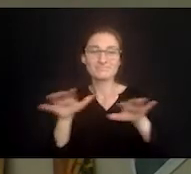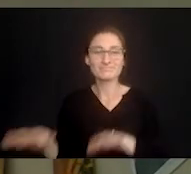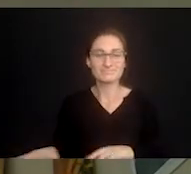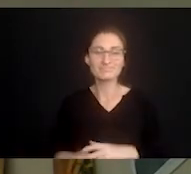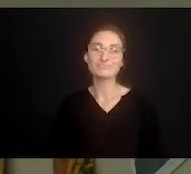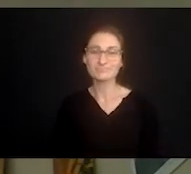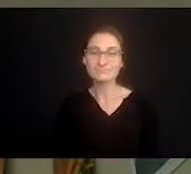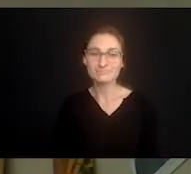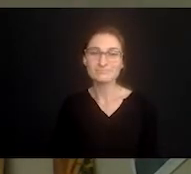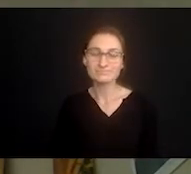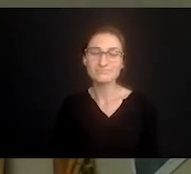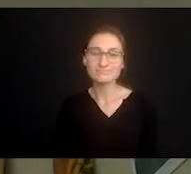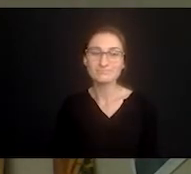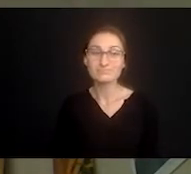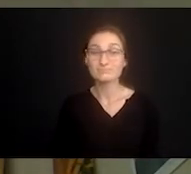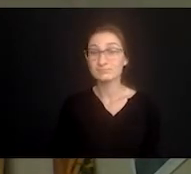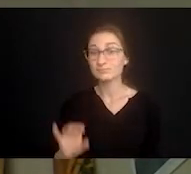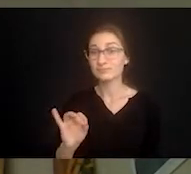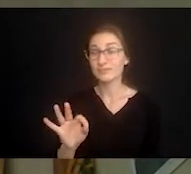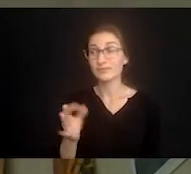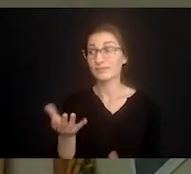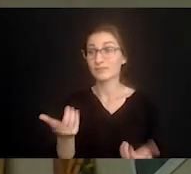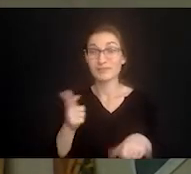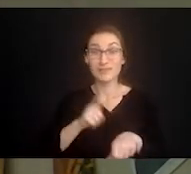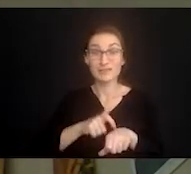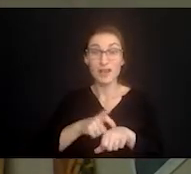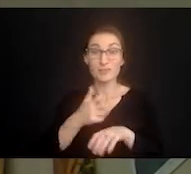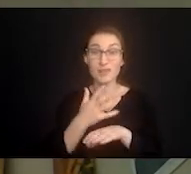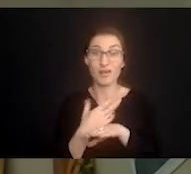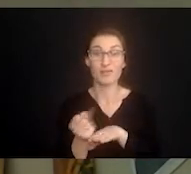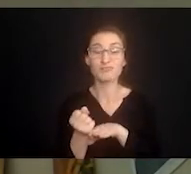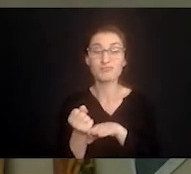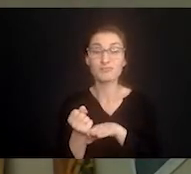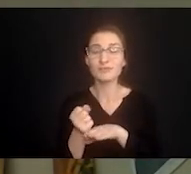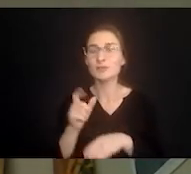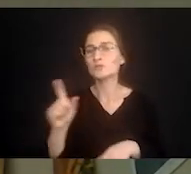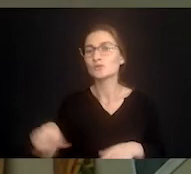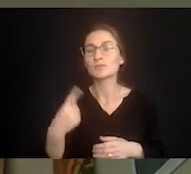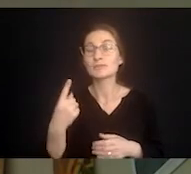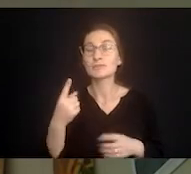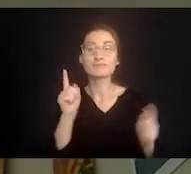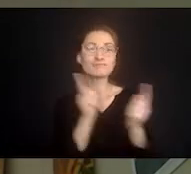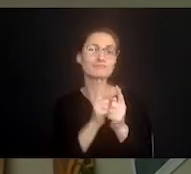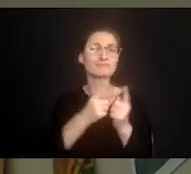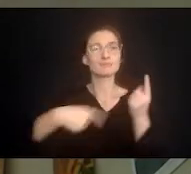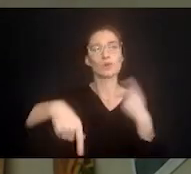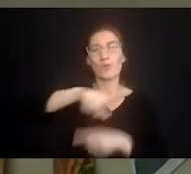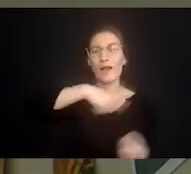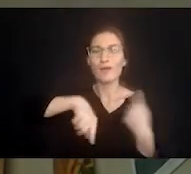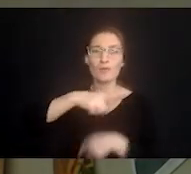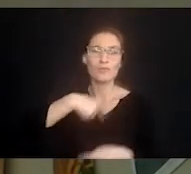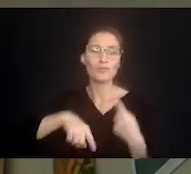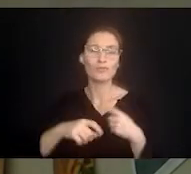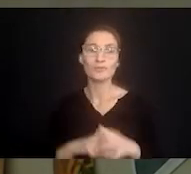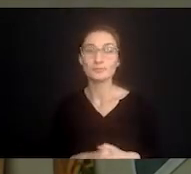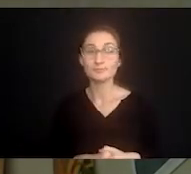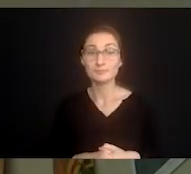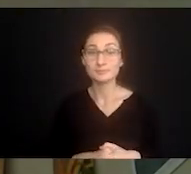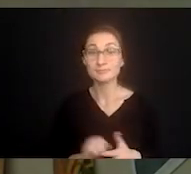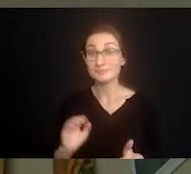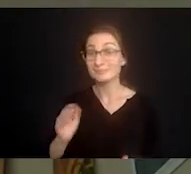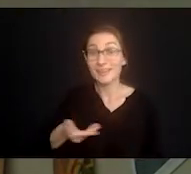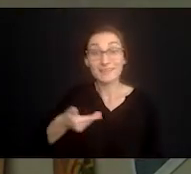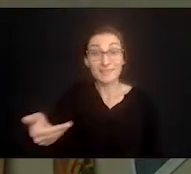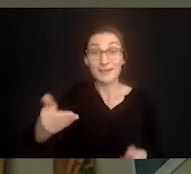any time to to talk or do anything but just having somebody else around just is a lift to my spirit invite